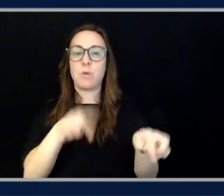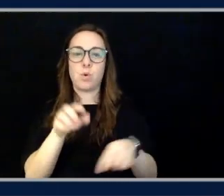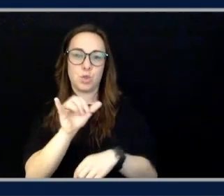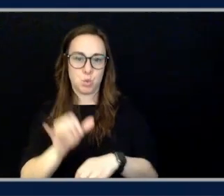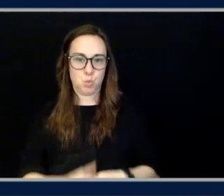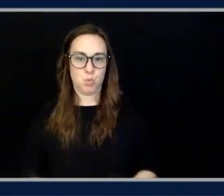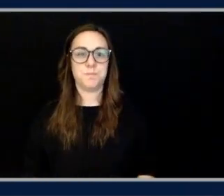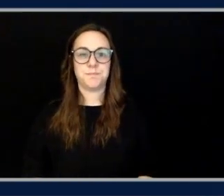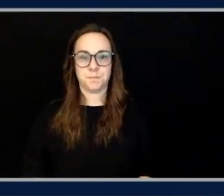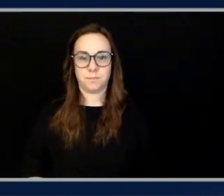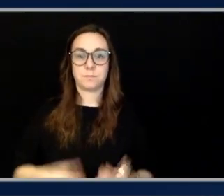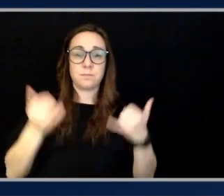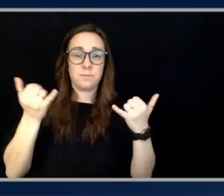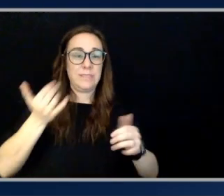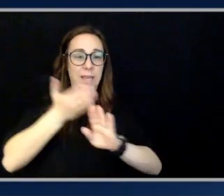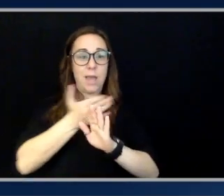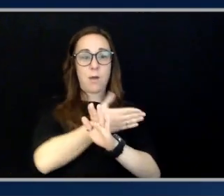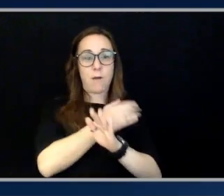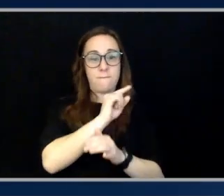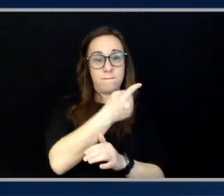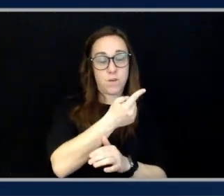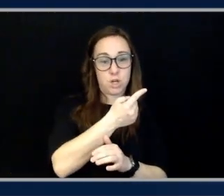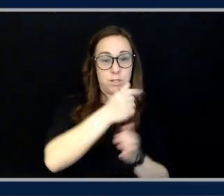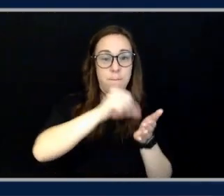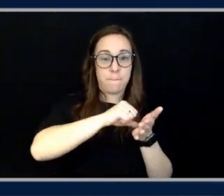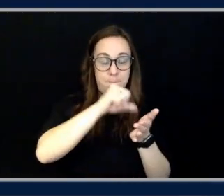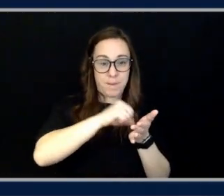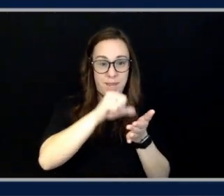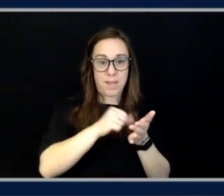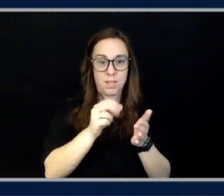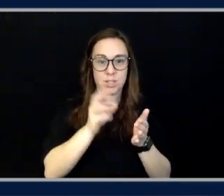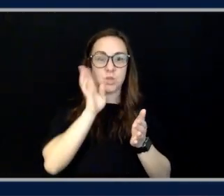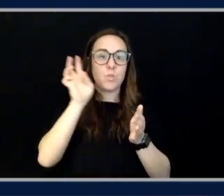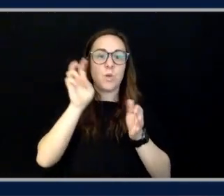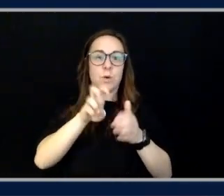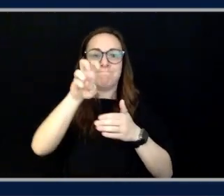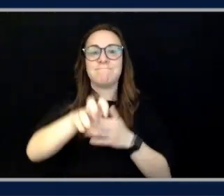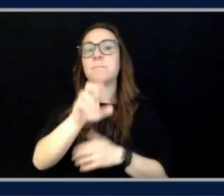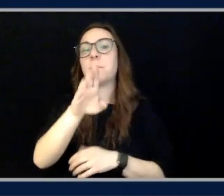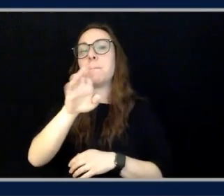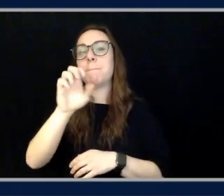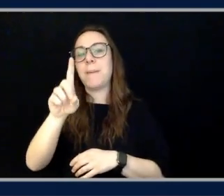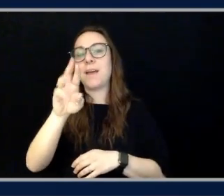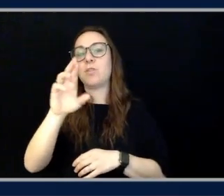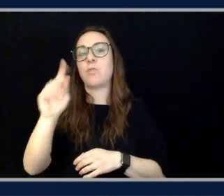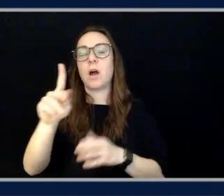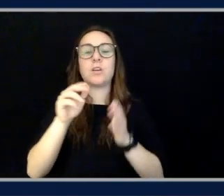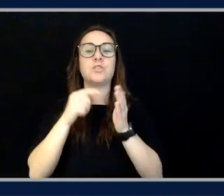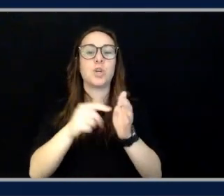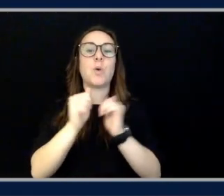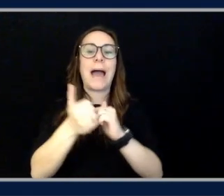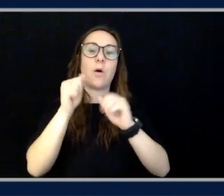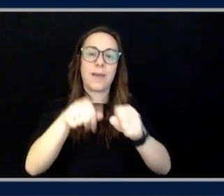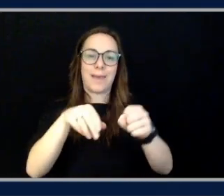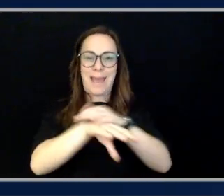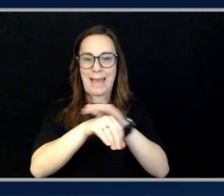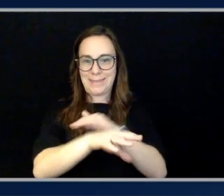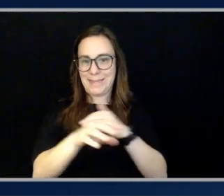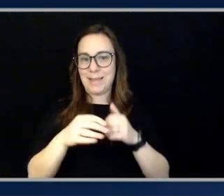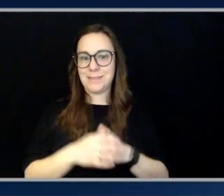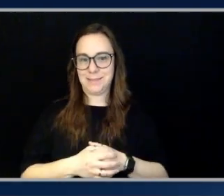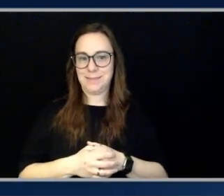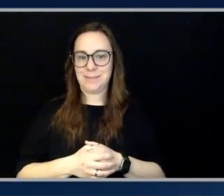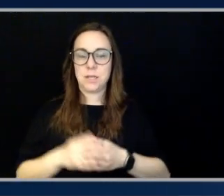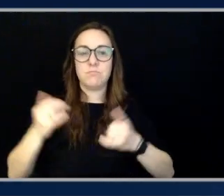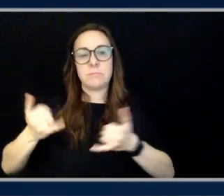back to the previous page and we'll jump into bedrock just to show you how you can actually get access to these models. And if I scroll down,